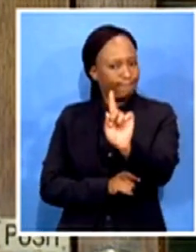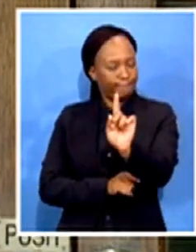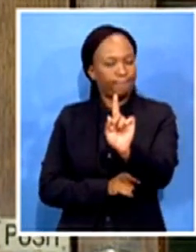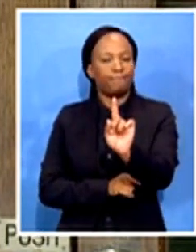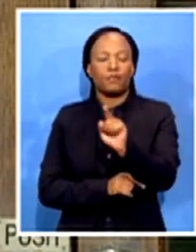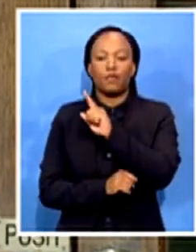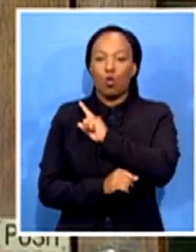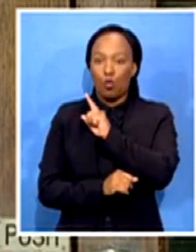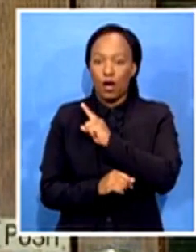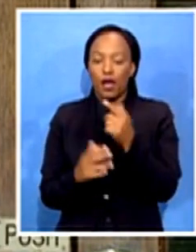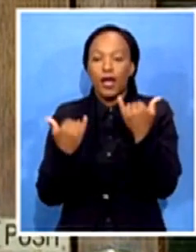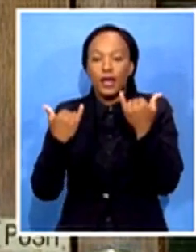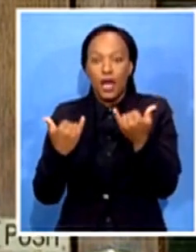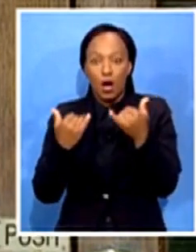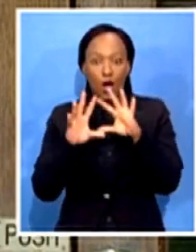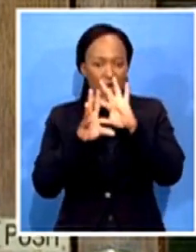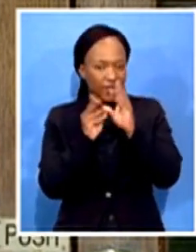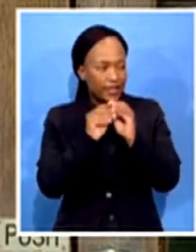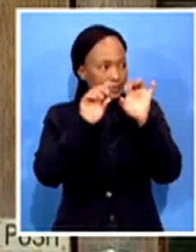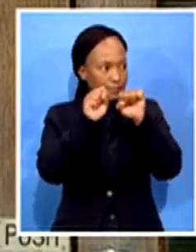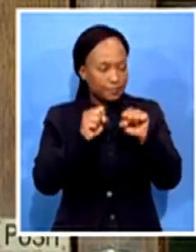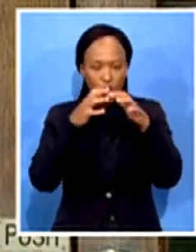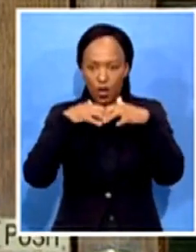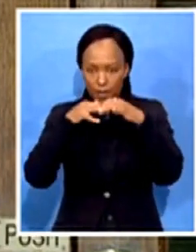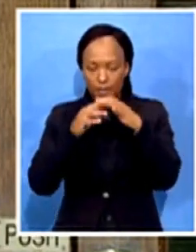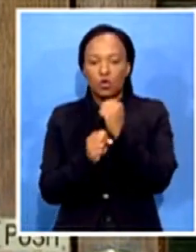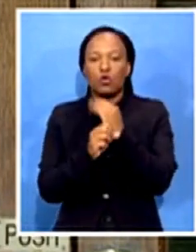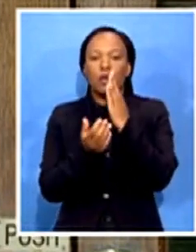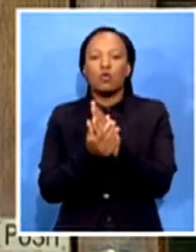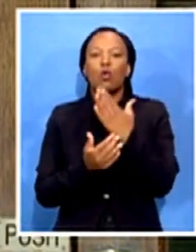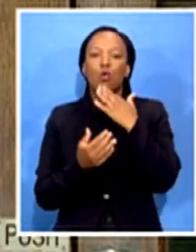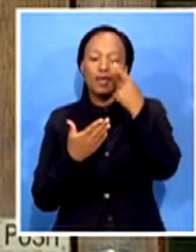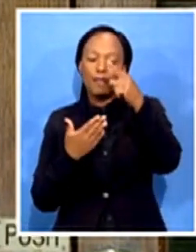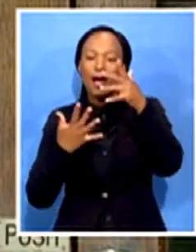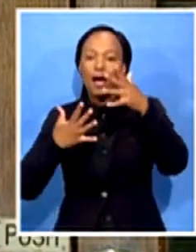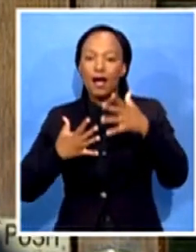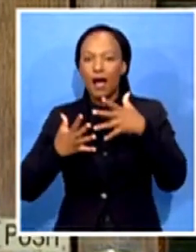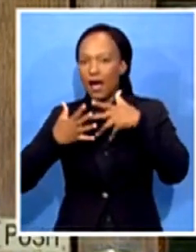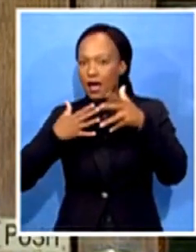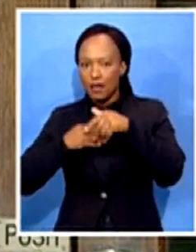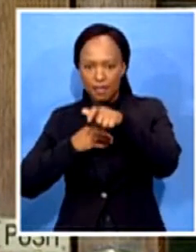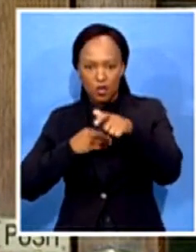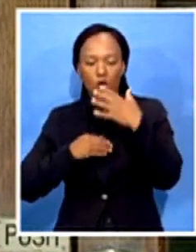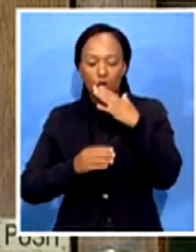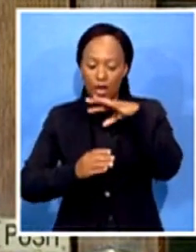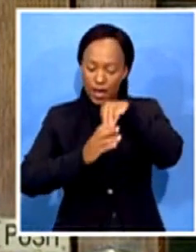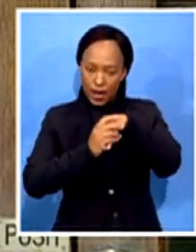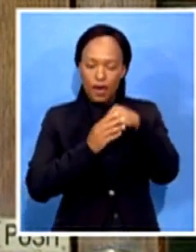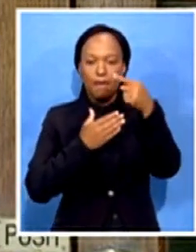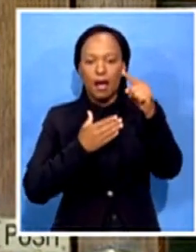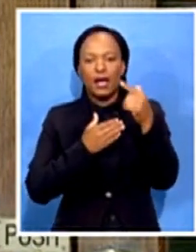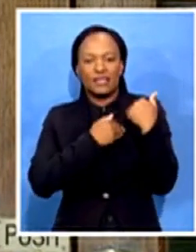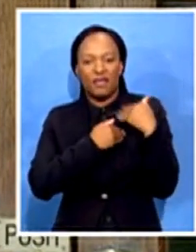will really make sure that our markers and everybody inside the marking centre is safe. Just lastly,